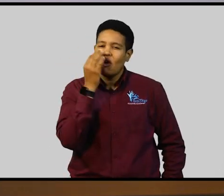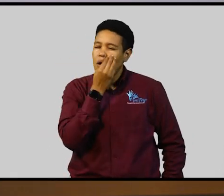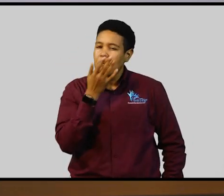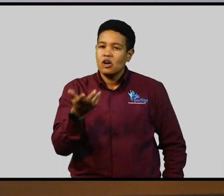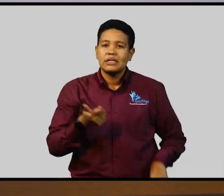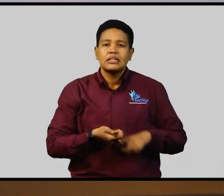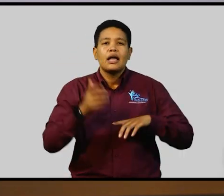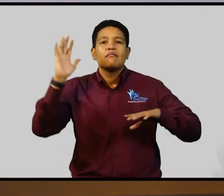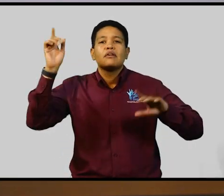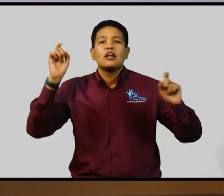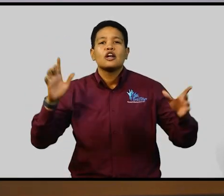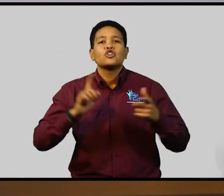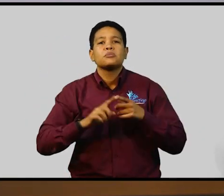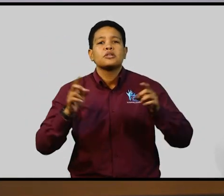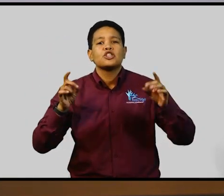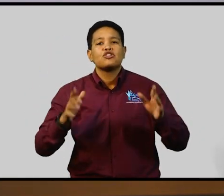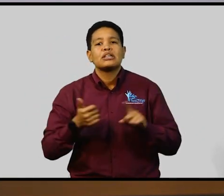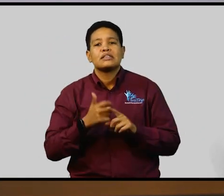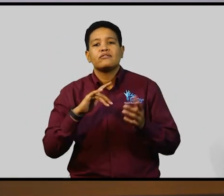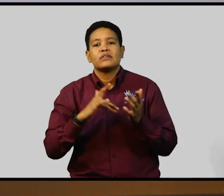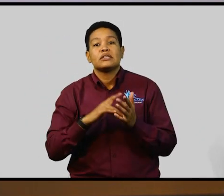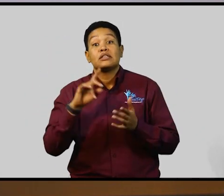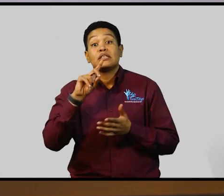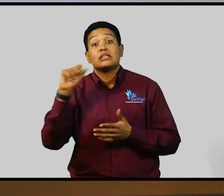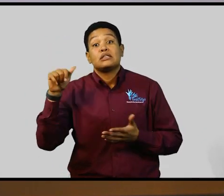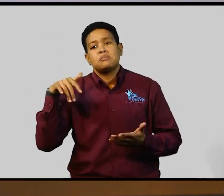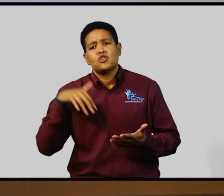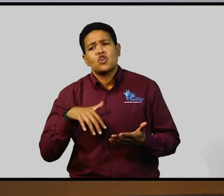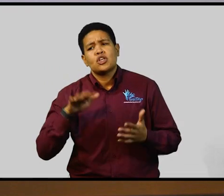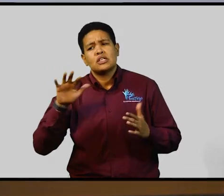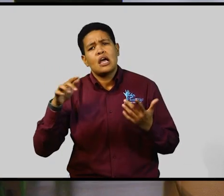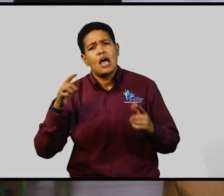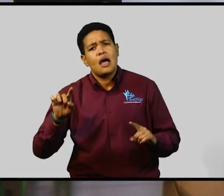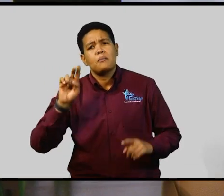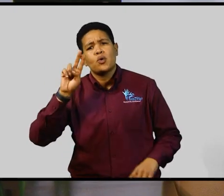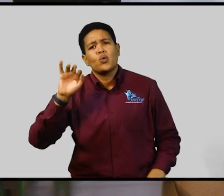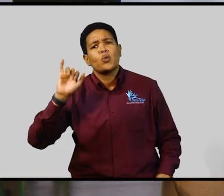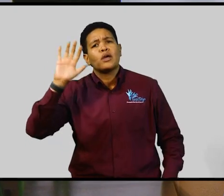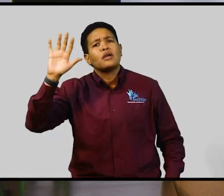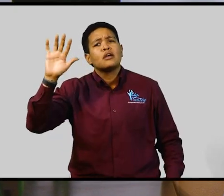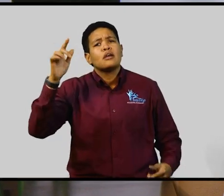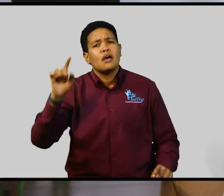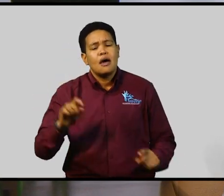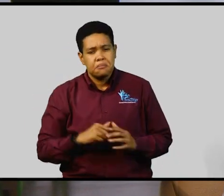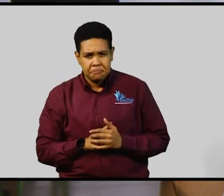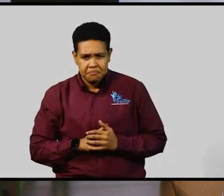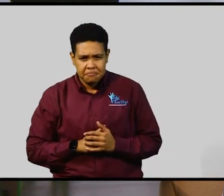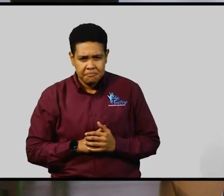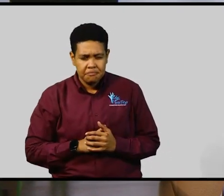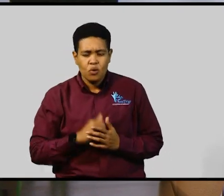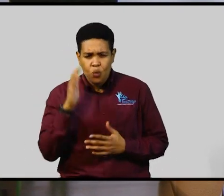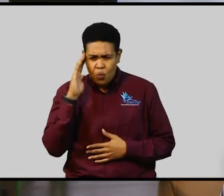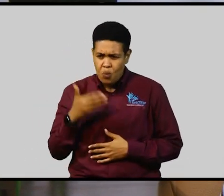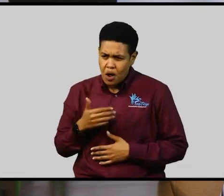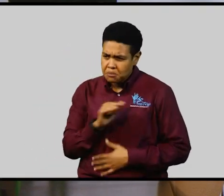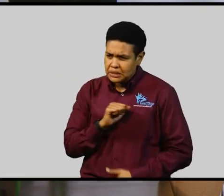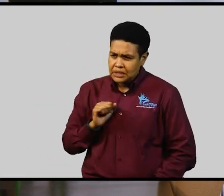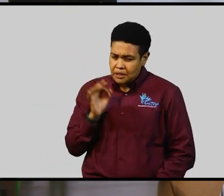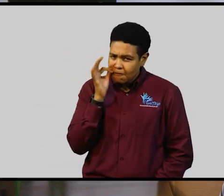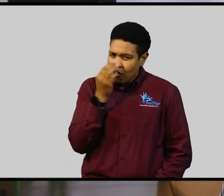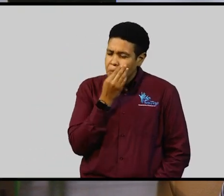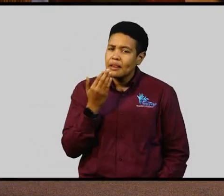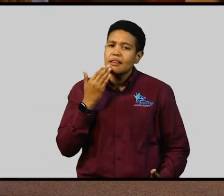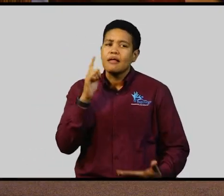Morris, lecturer and director of the Center for Disability Studies at the University of the West Indies. Welcome,